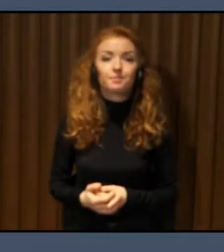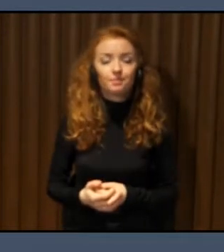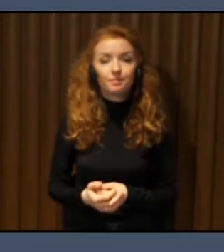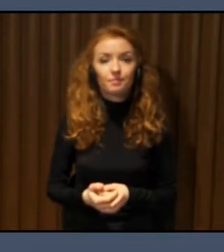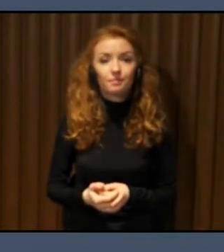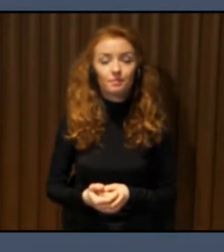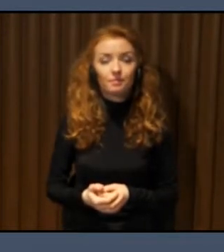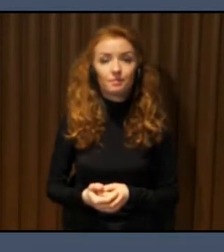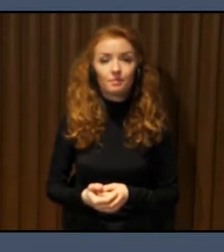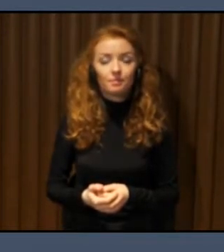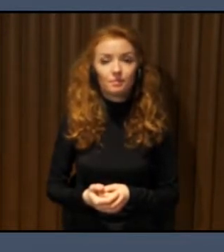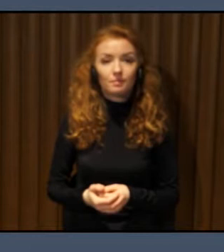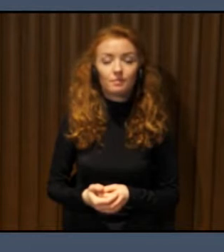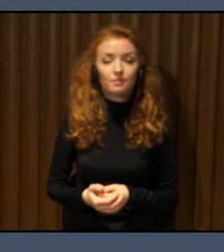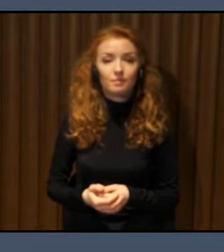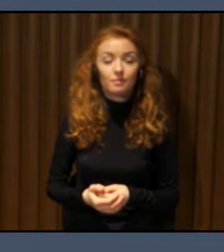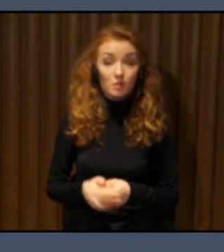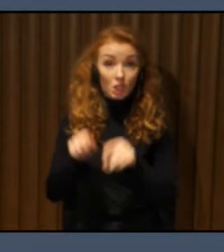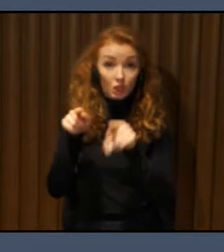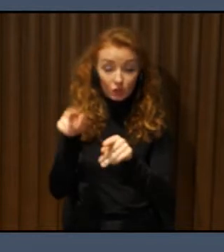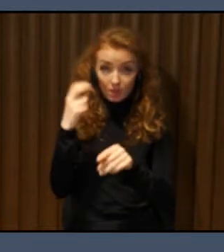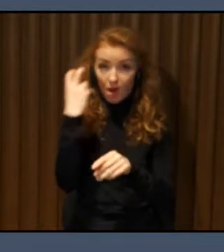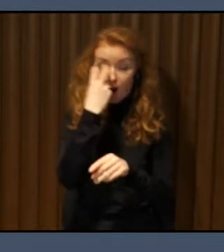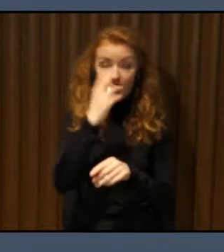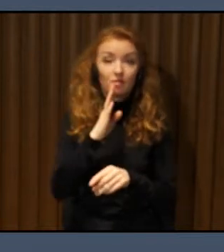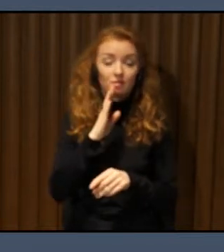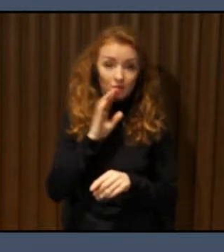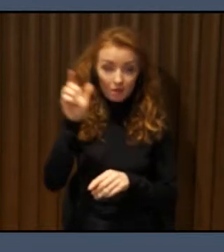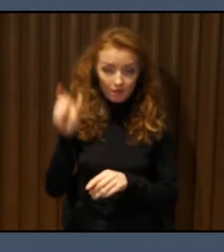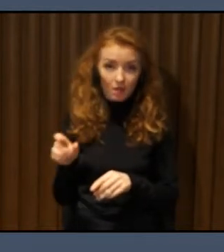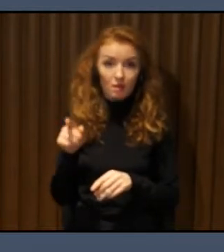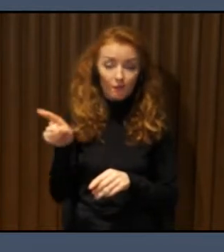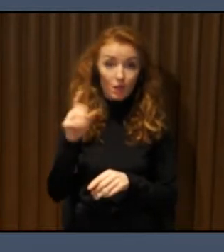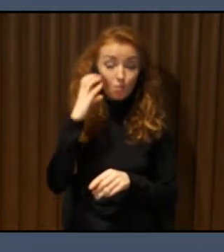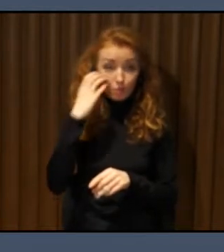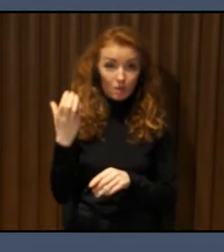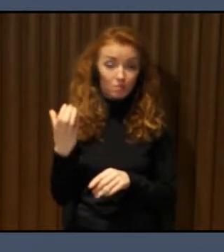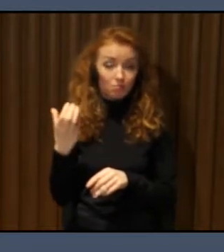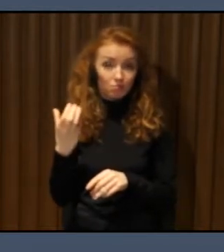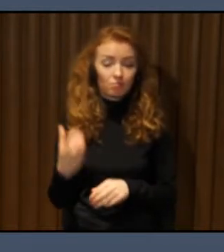So this blind lady has a earbud, earphone, just one on the right.